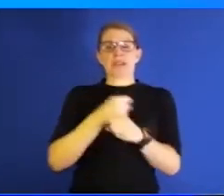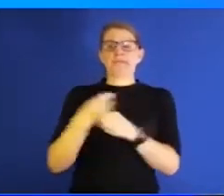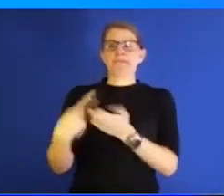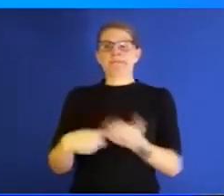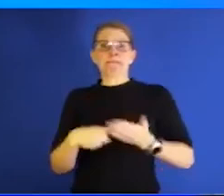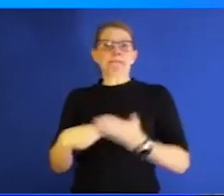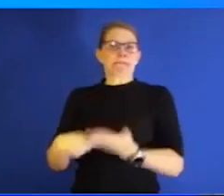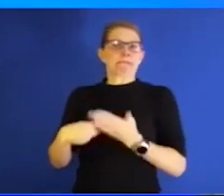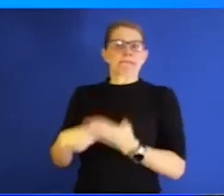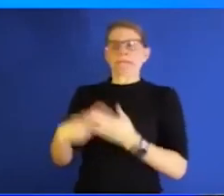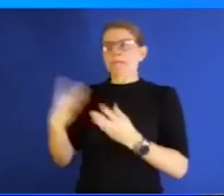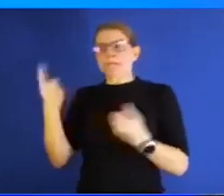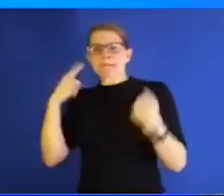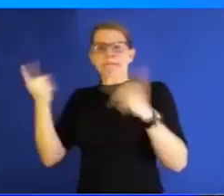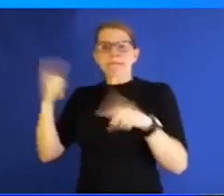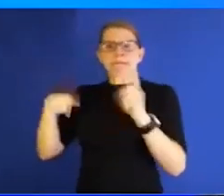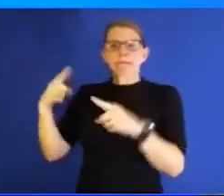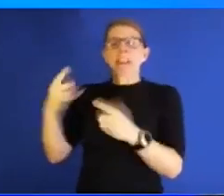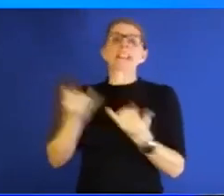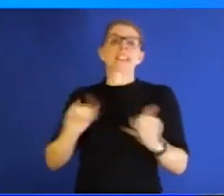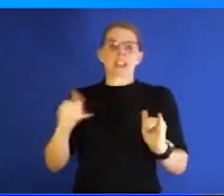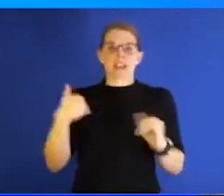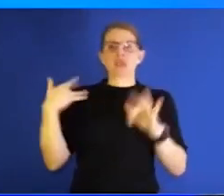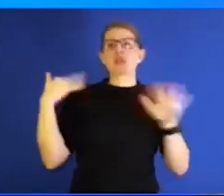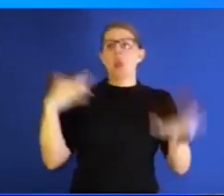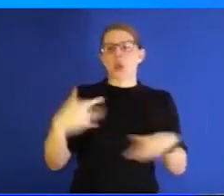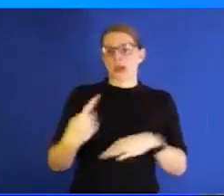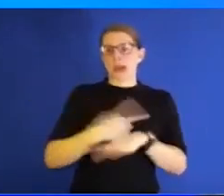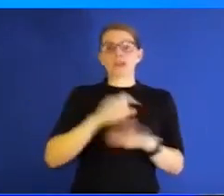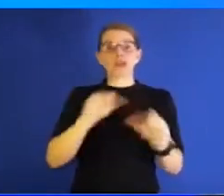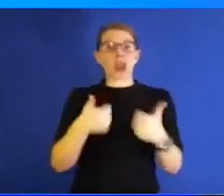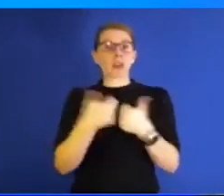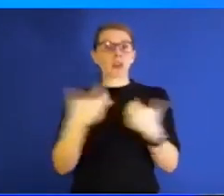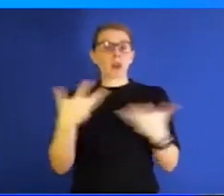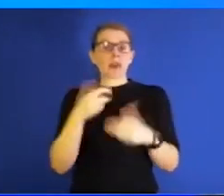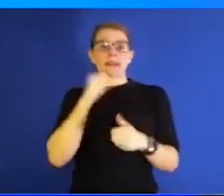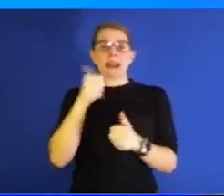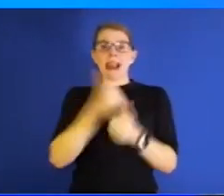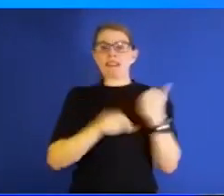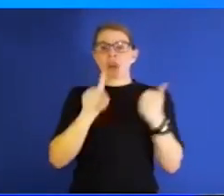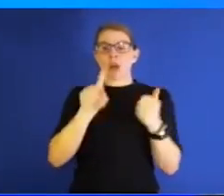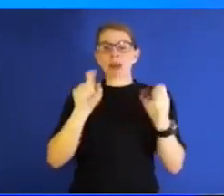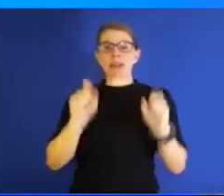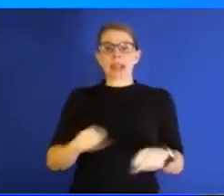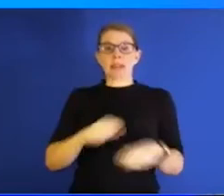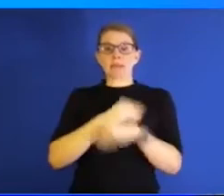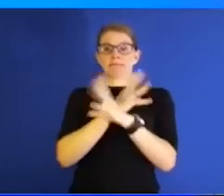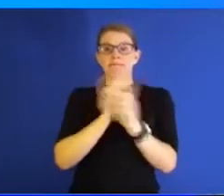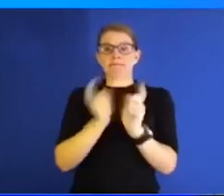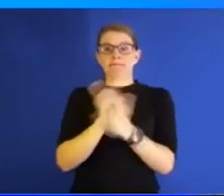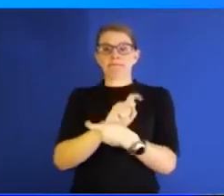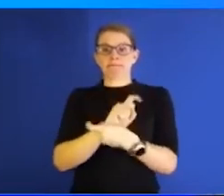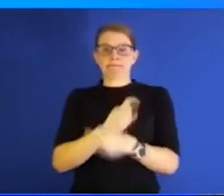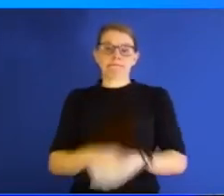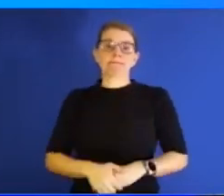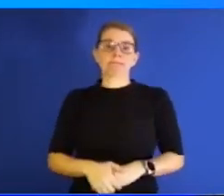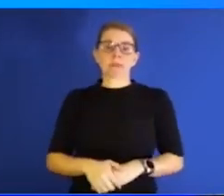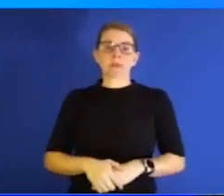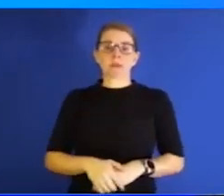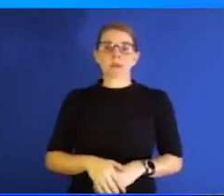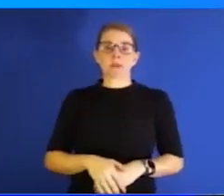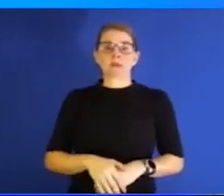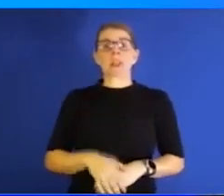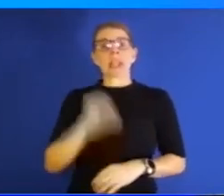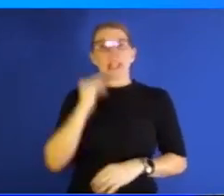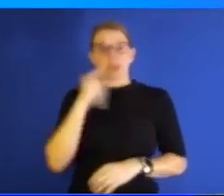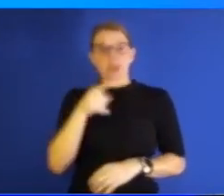we still have snow days. And the challenge is not everybody can flux. And so if you say those who can